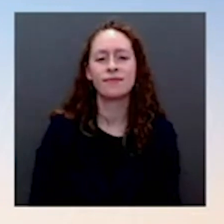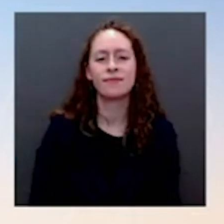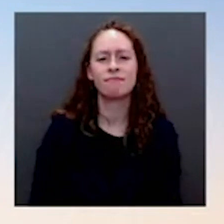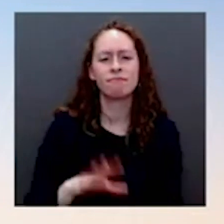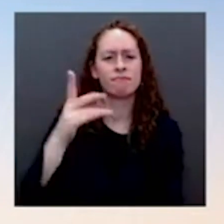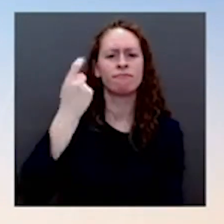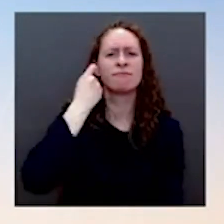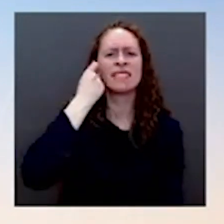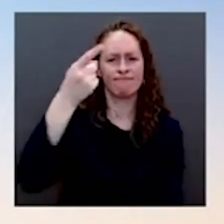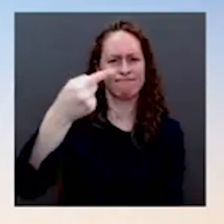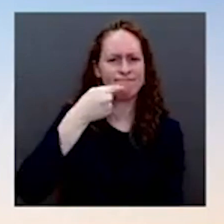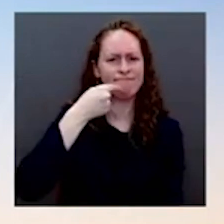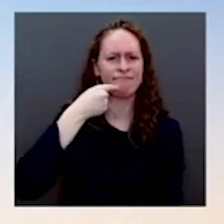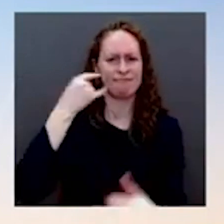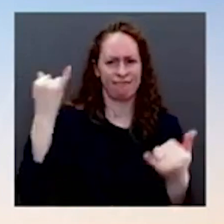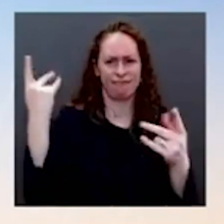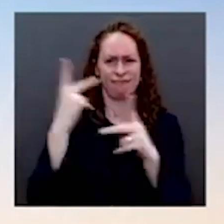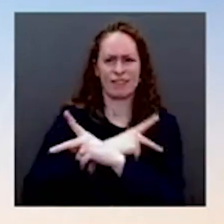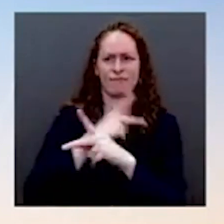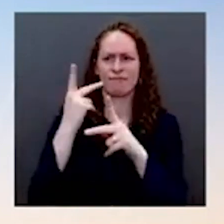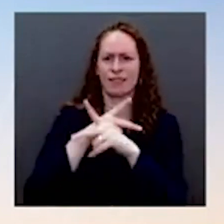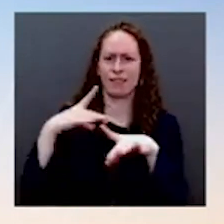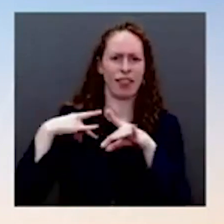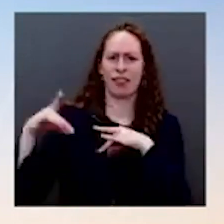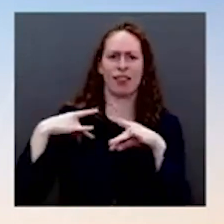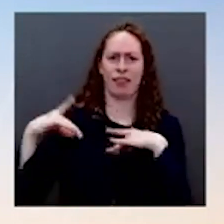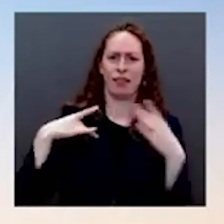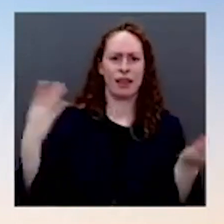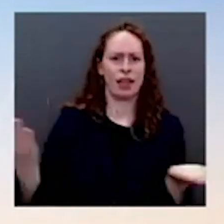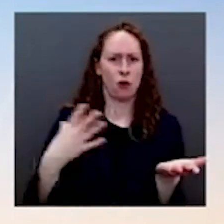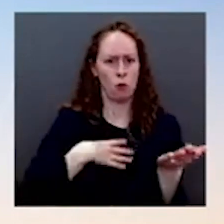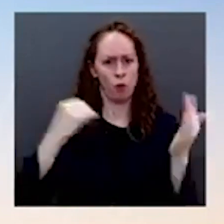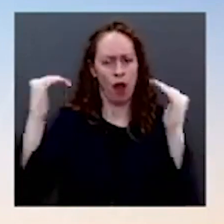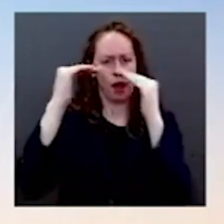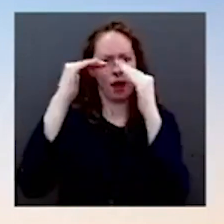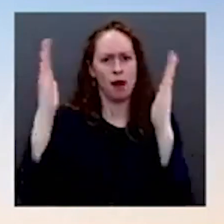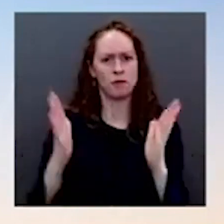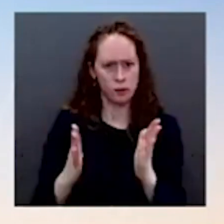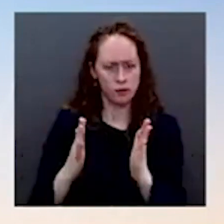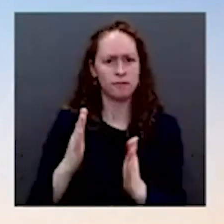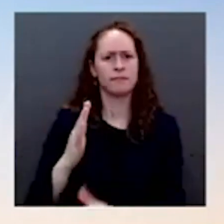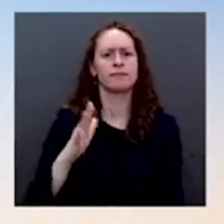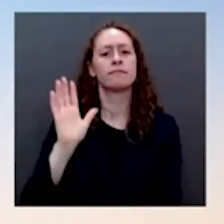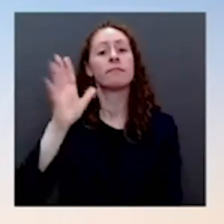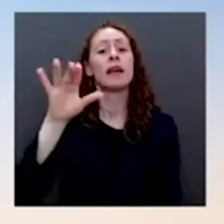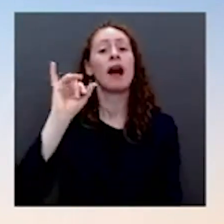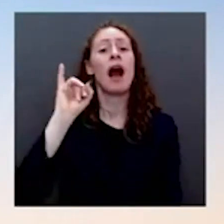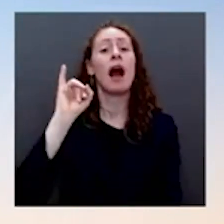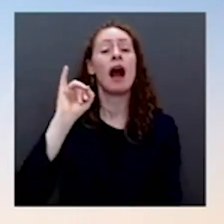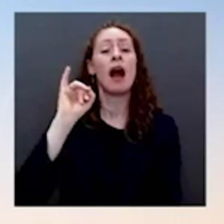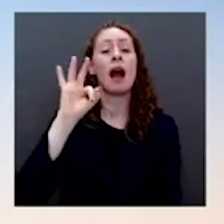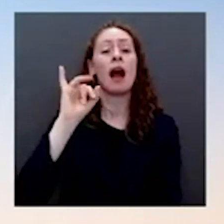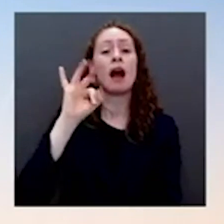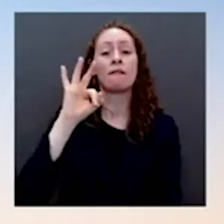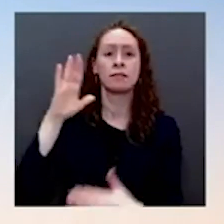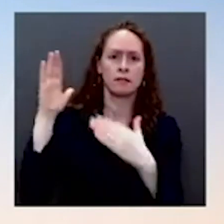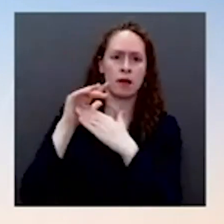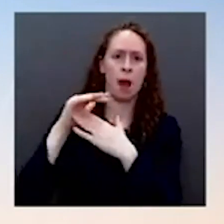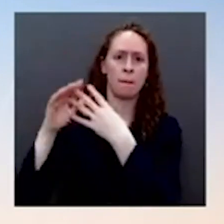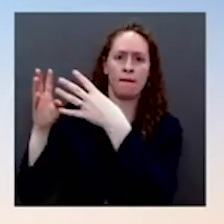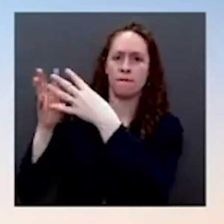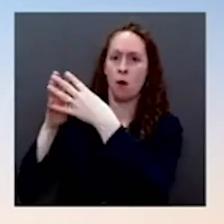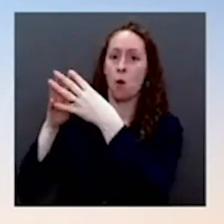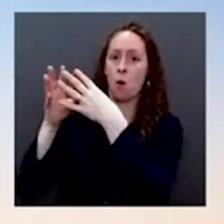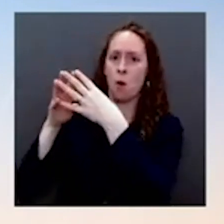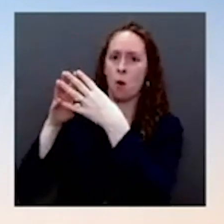in the government or their spouses. But has there been a white outbreak here in the West Wing or across the White House campus? Well, our policy is that, which I think is